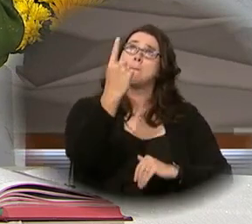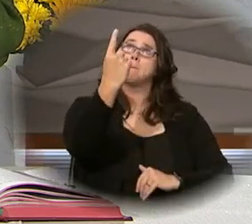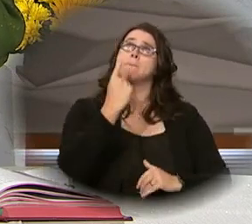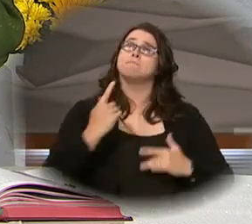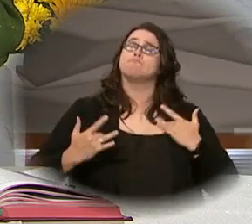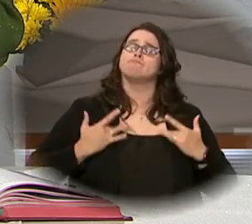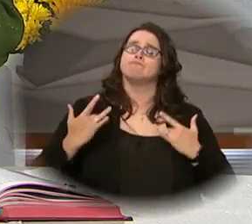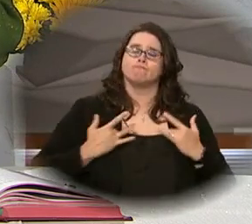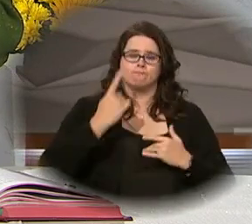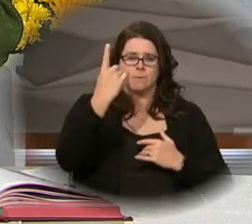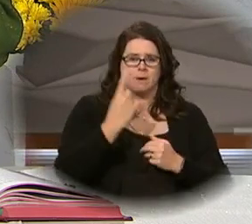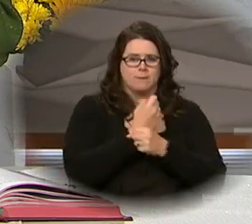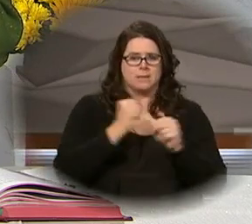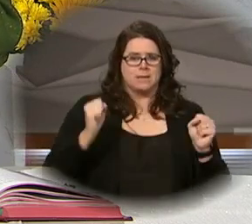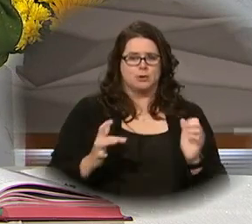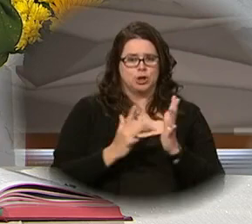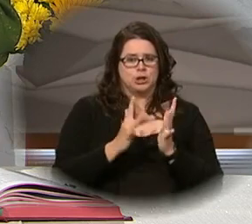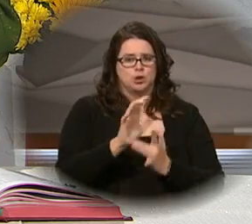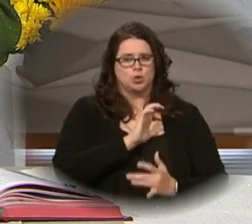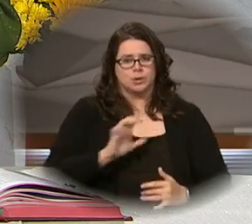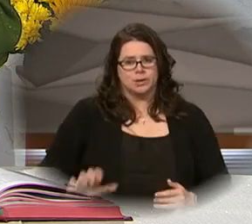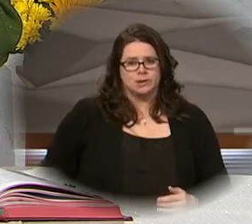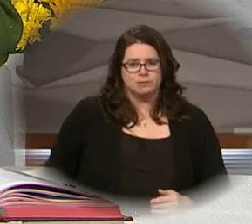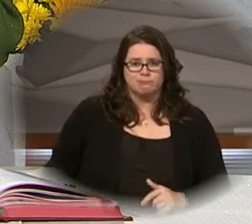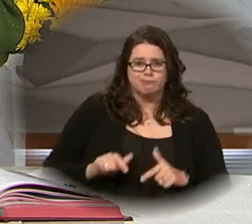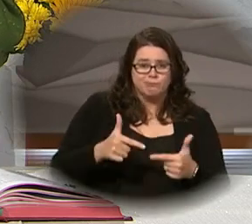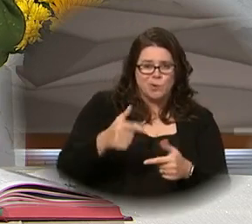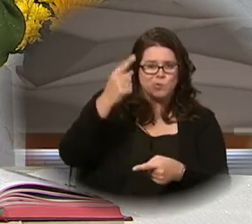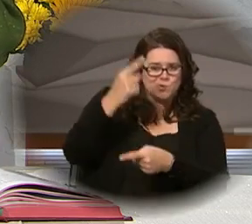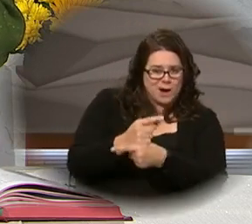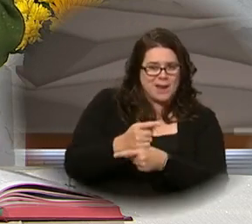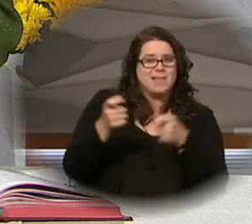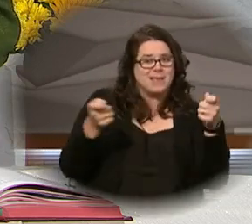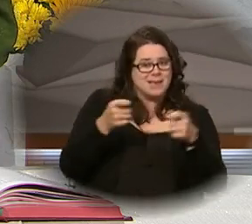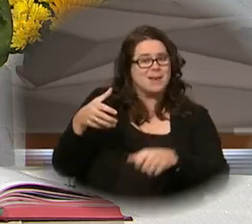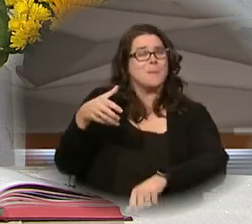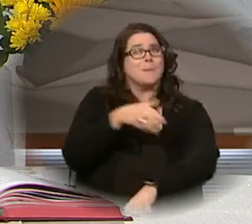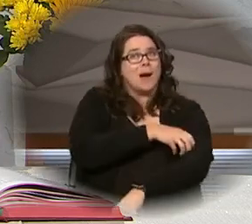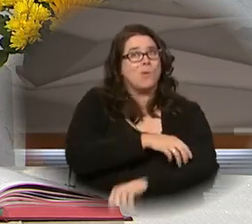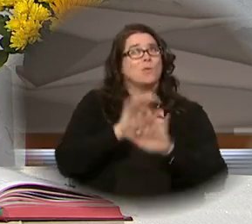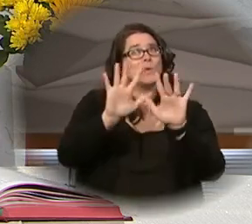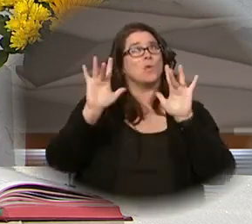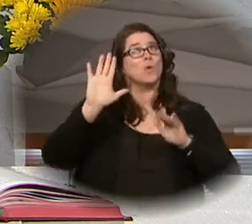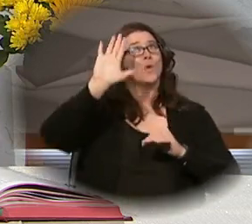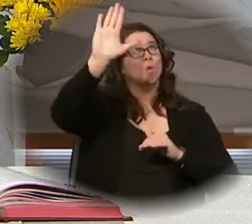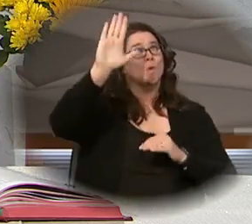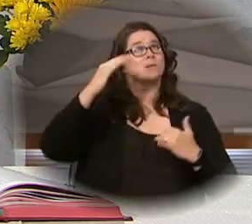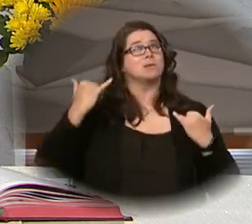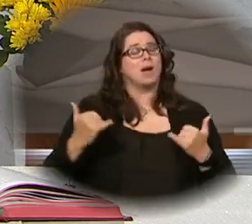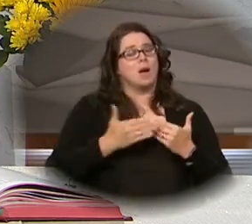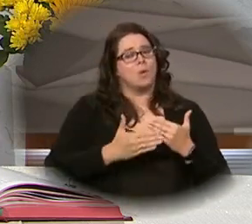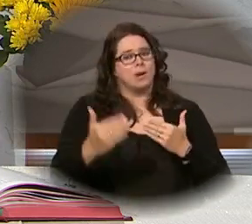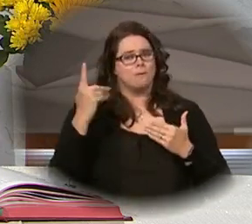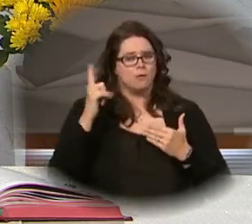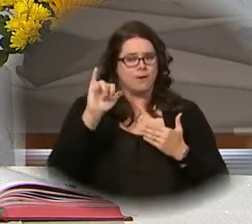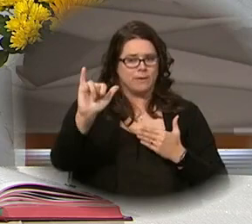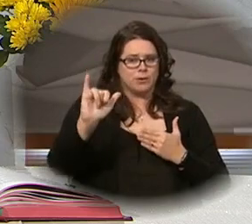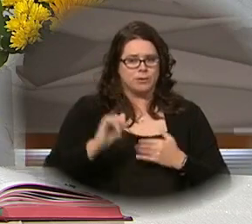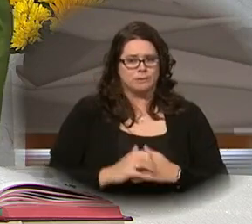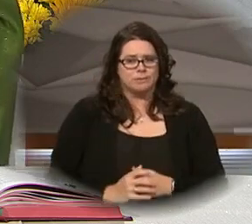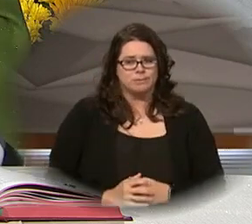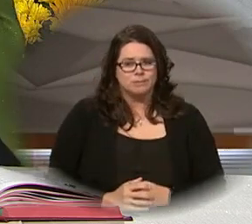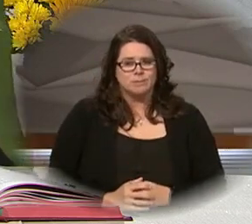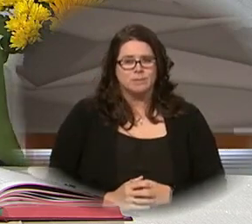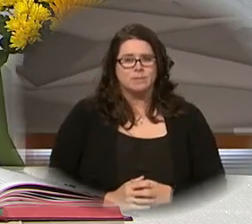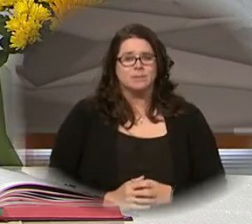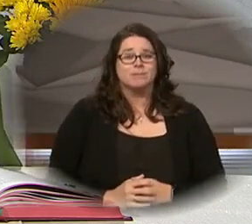blessed hope and the coming of our Savior, Jesus Christ. For the kingdom, the power, and the glory are yours now and forever.